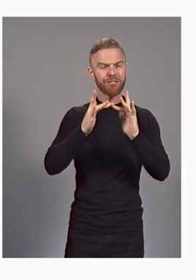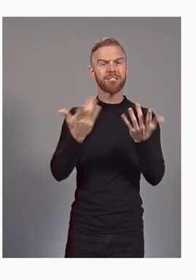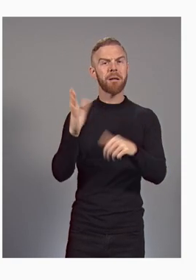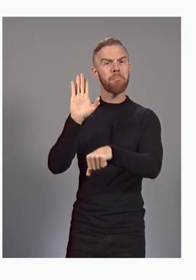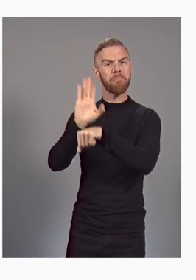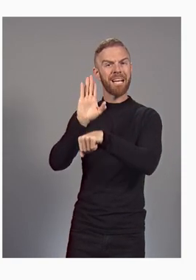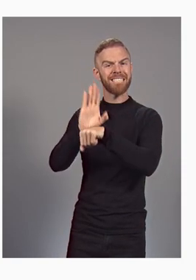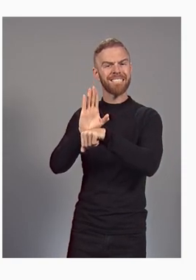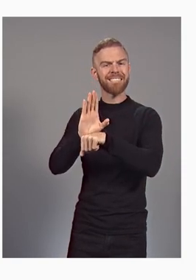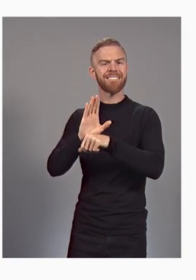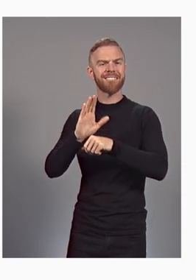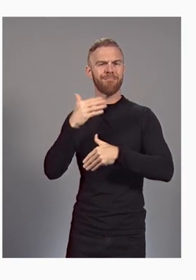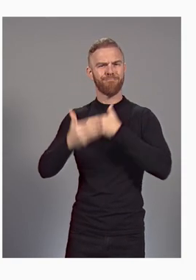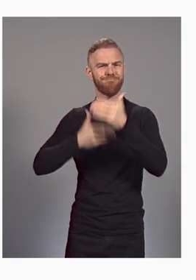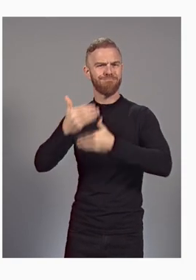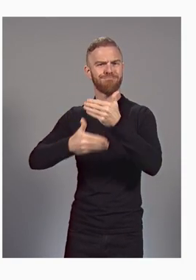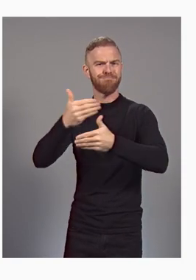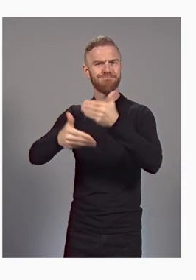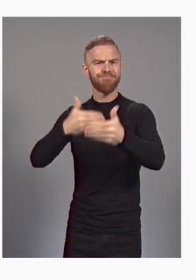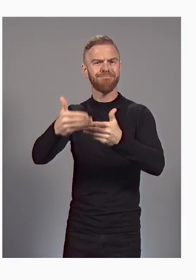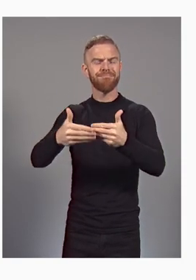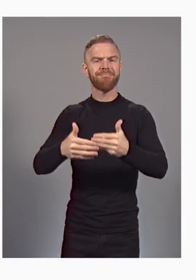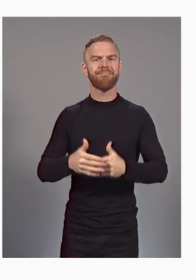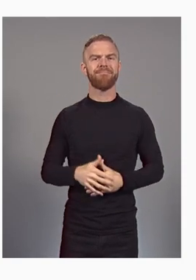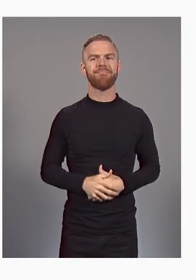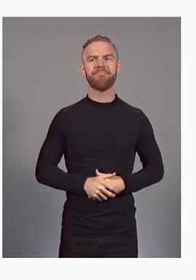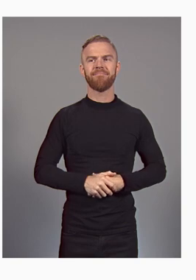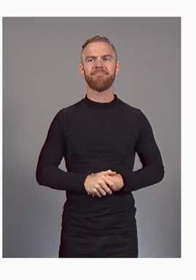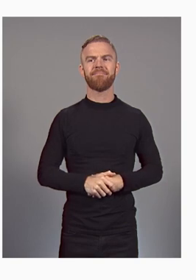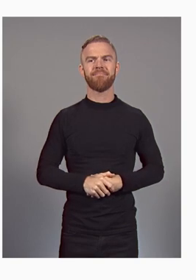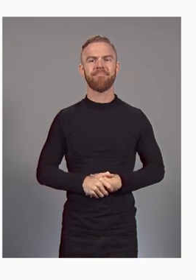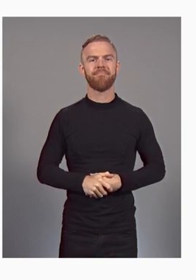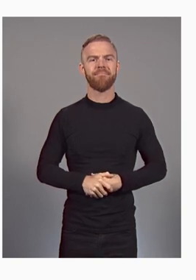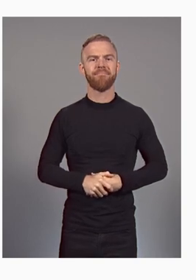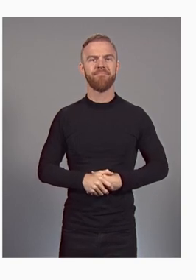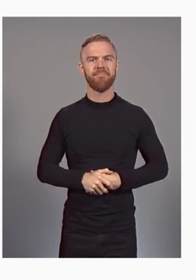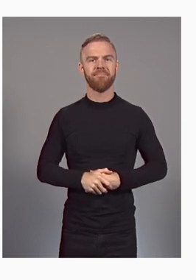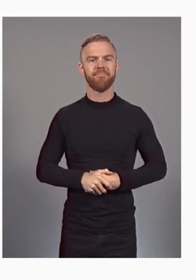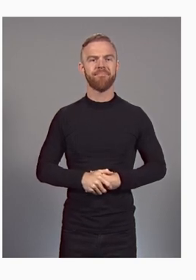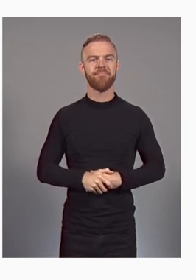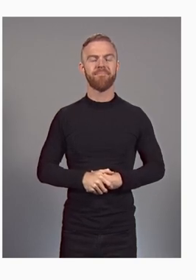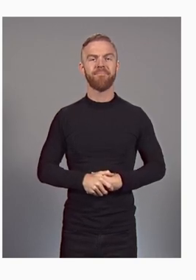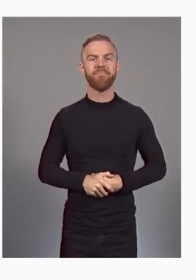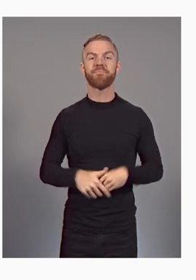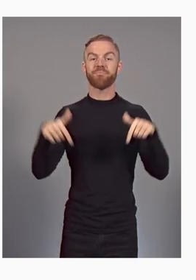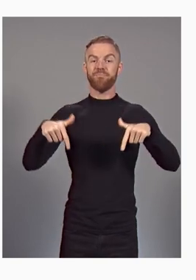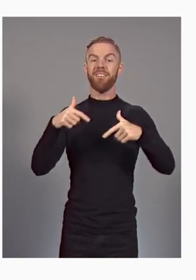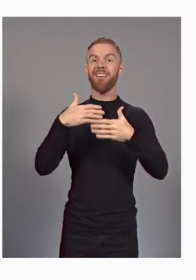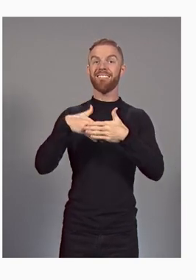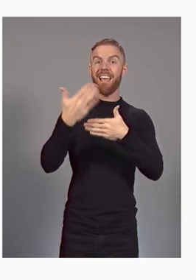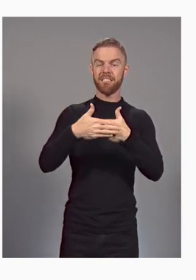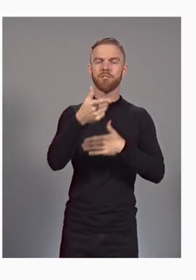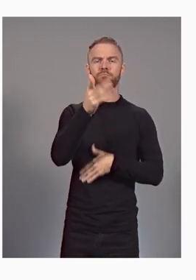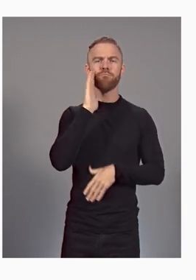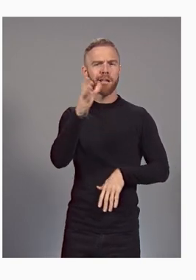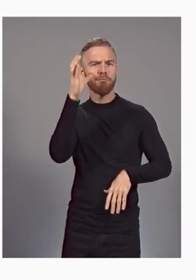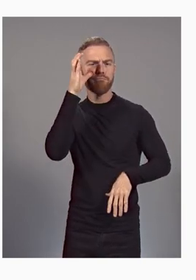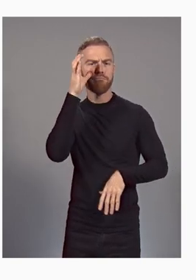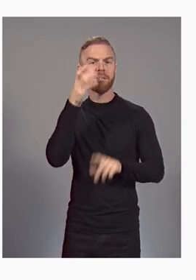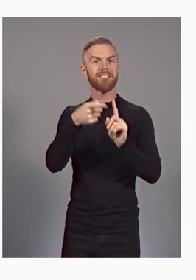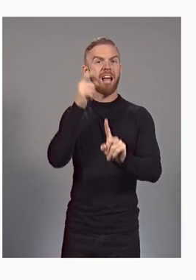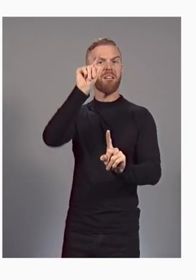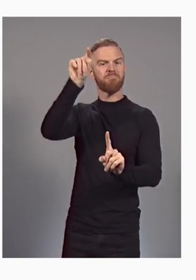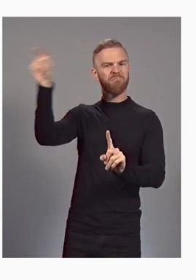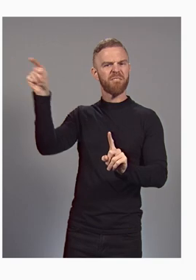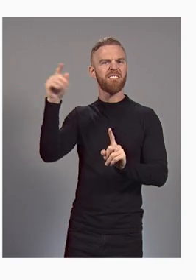the foundation for your business to digitize and accelerate. At Next, you'll hear directly from leading